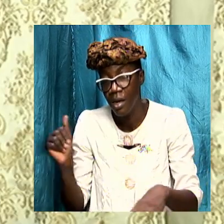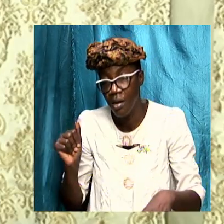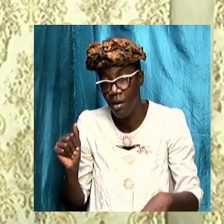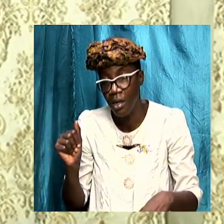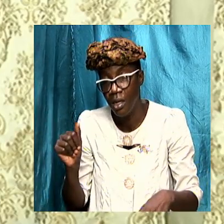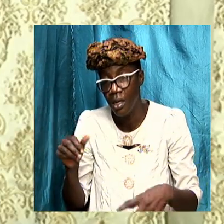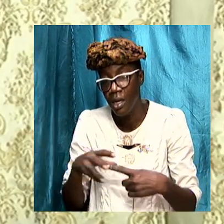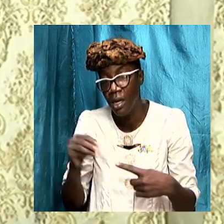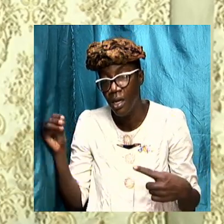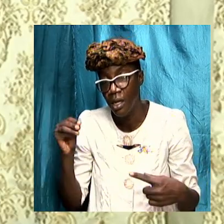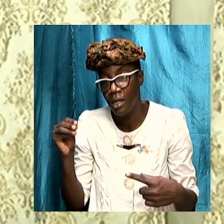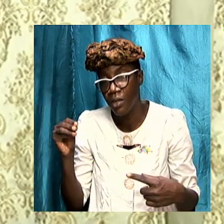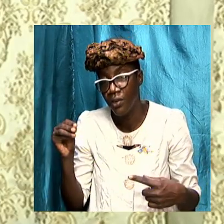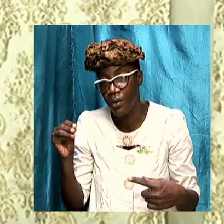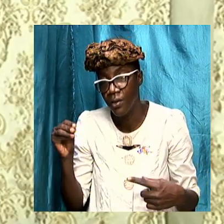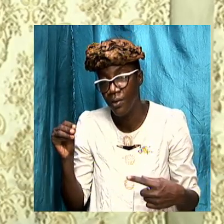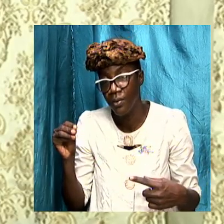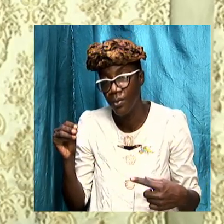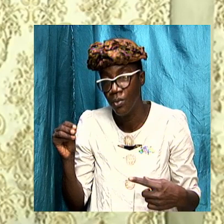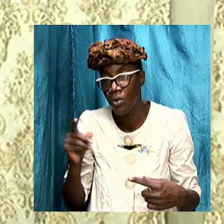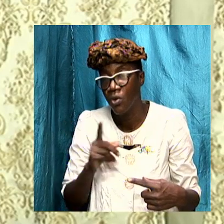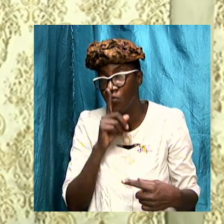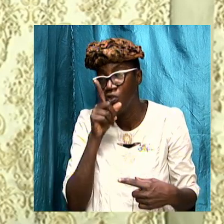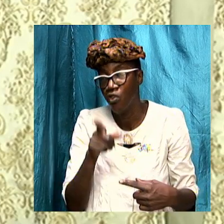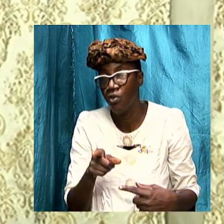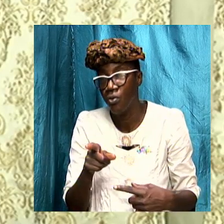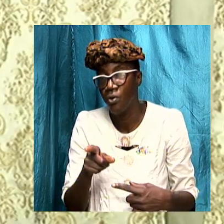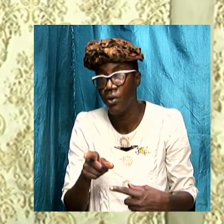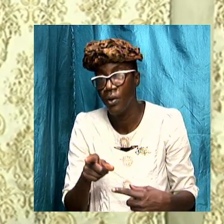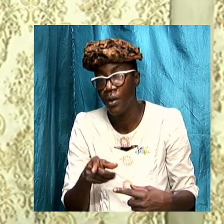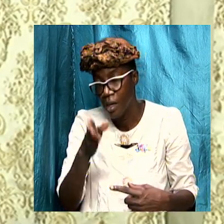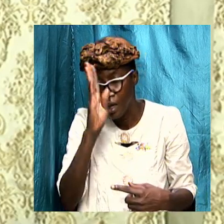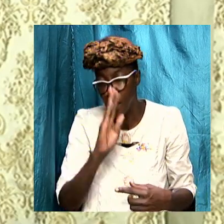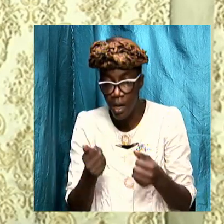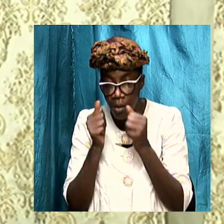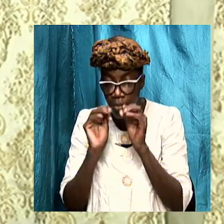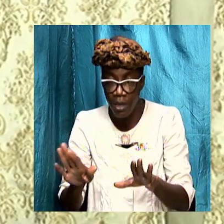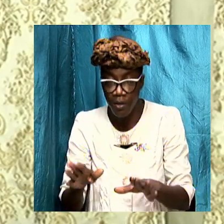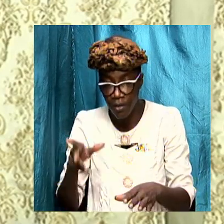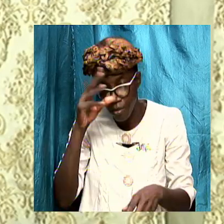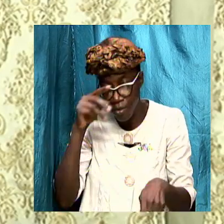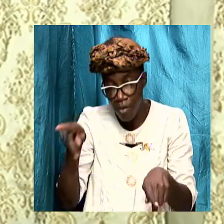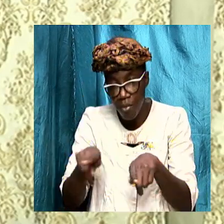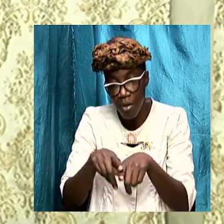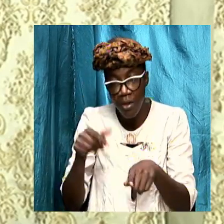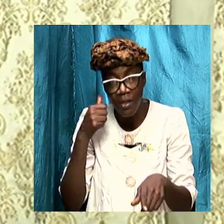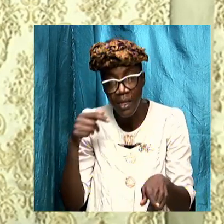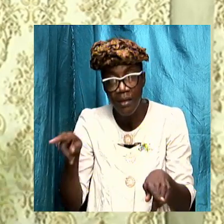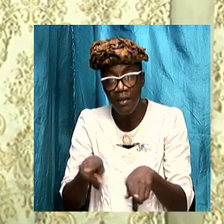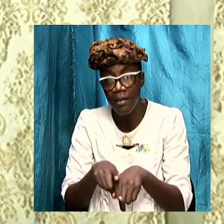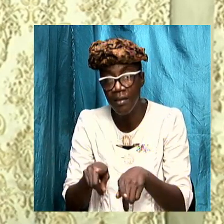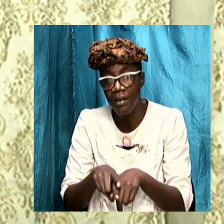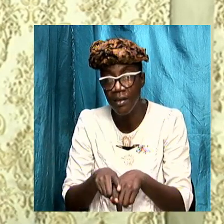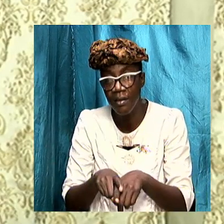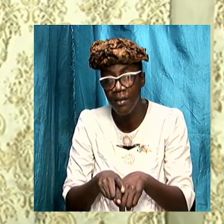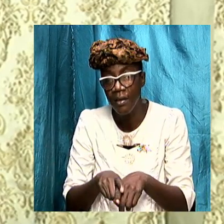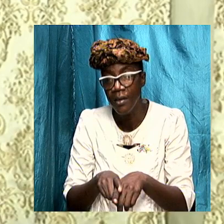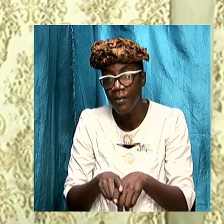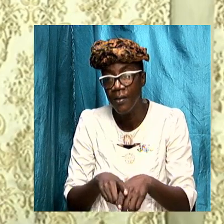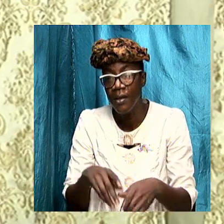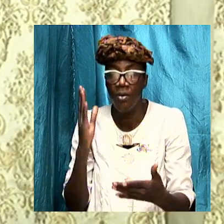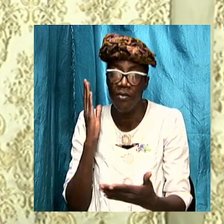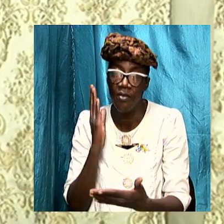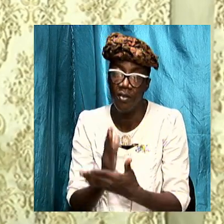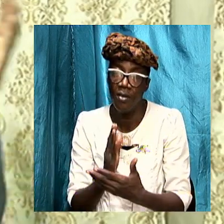and election sure God bless you brothers and sisters as we bring the curtains